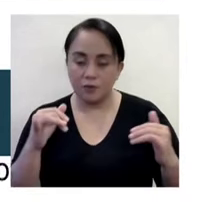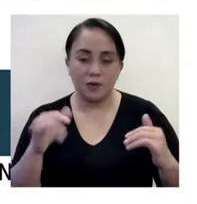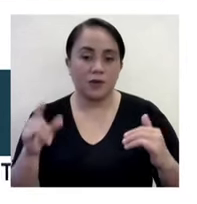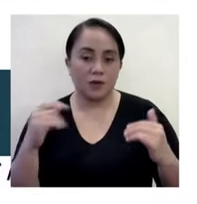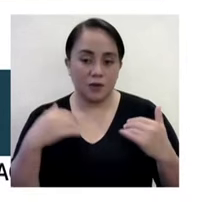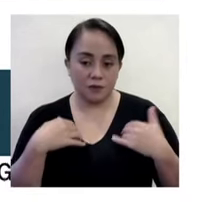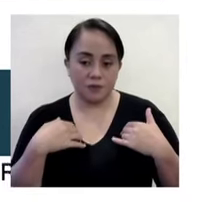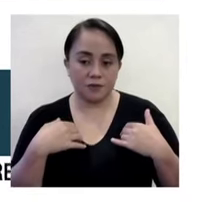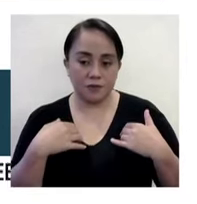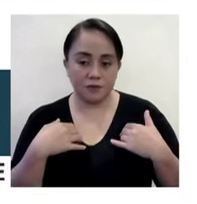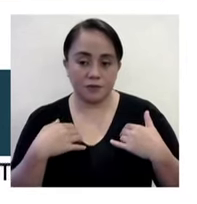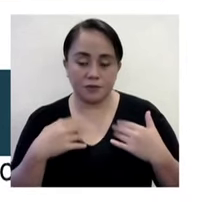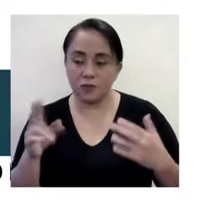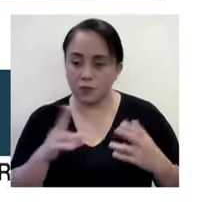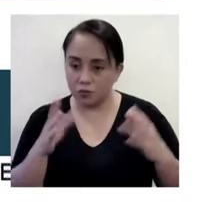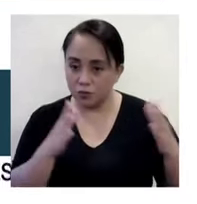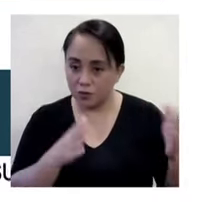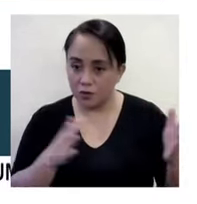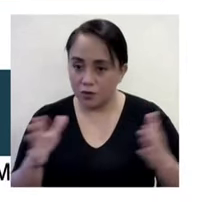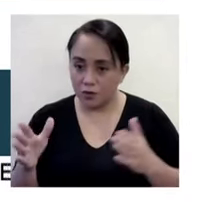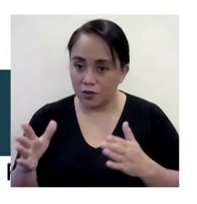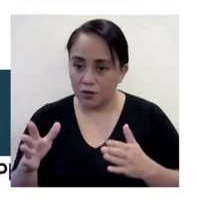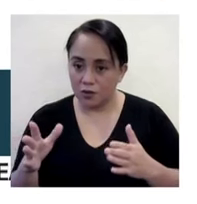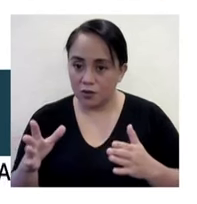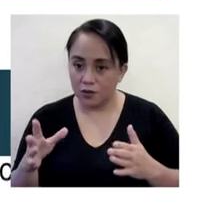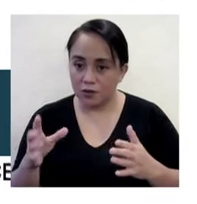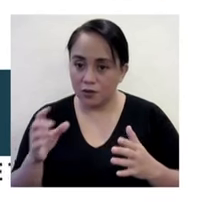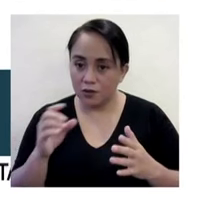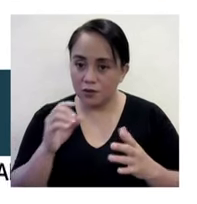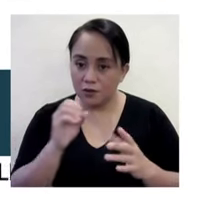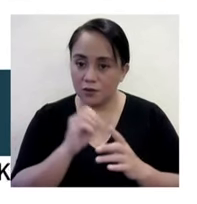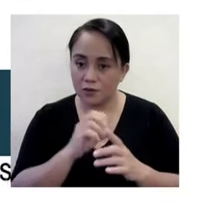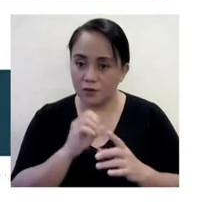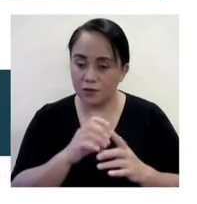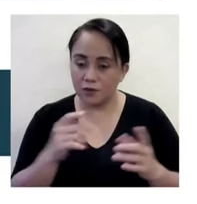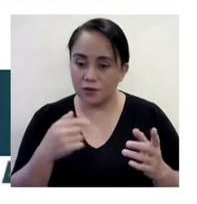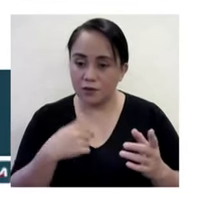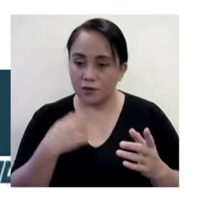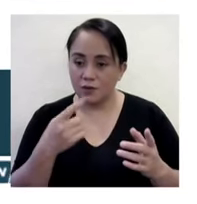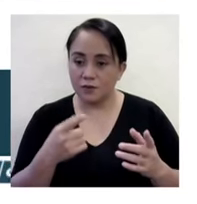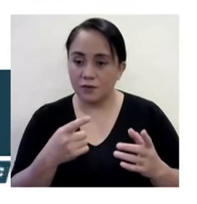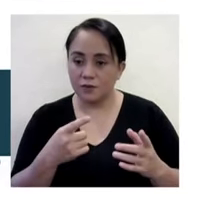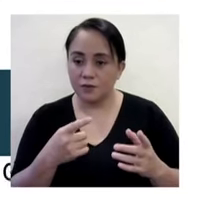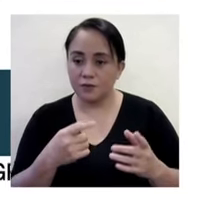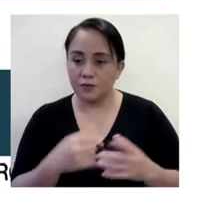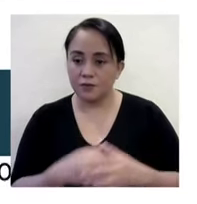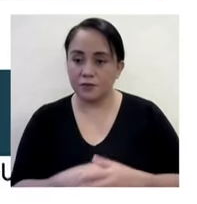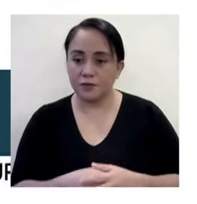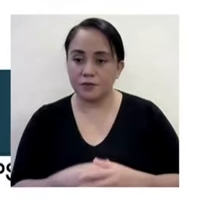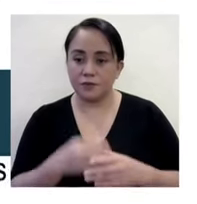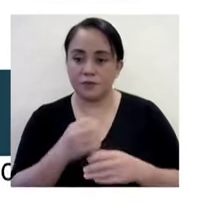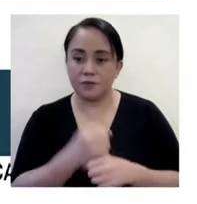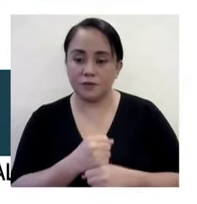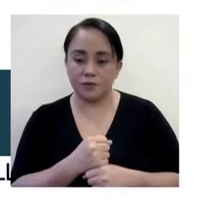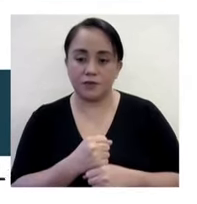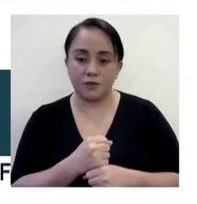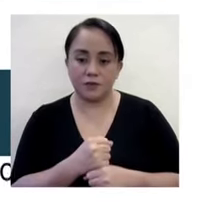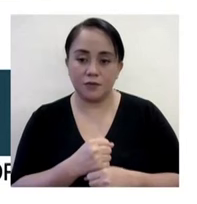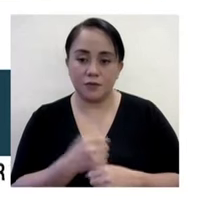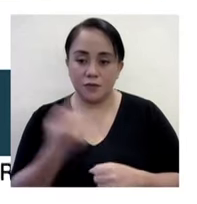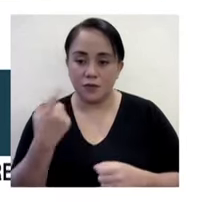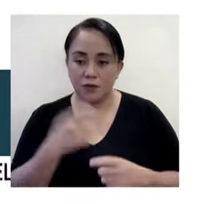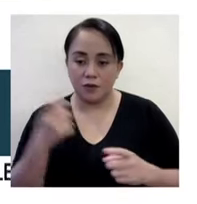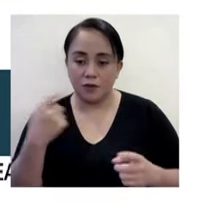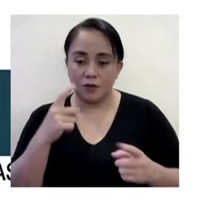relations we have with these countries is largely due to their presence. And that enables us to get these concessions from our